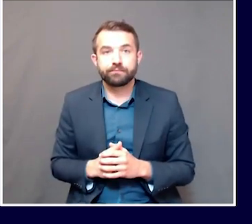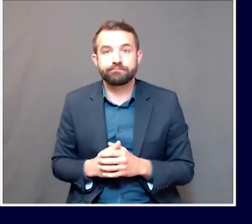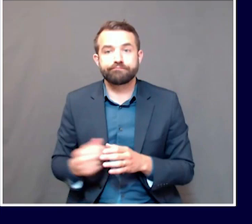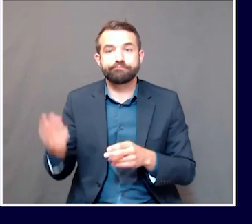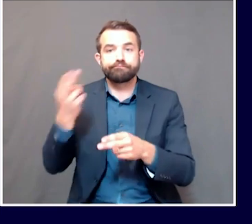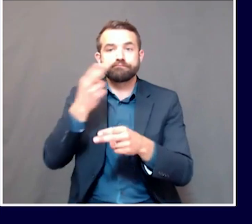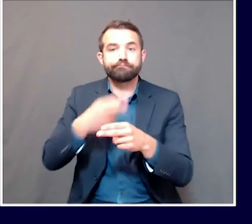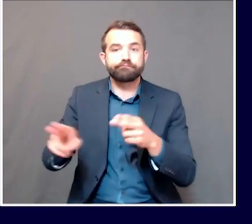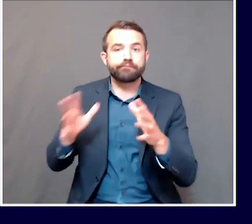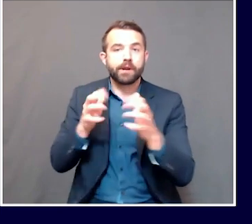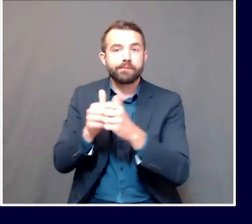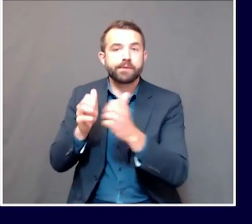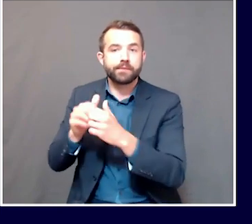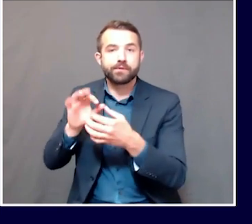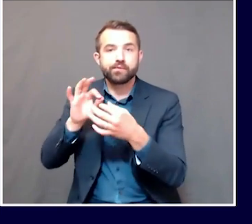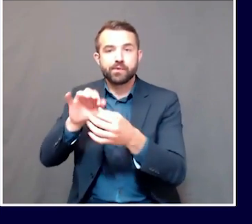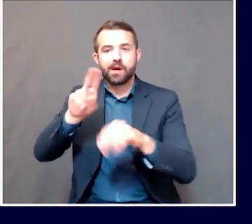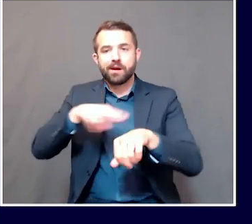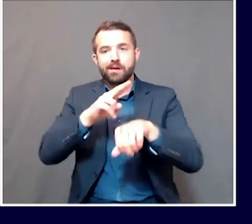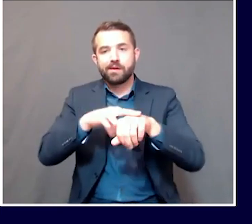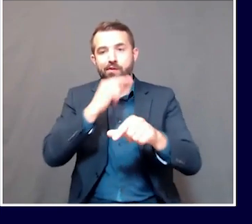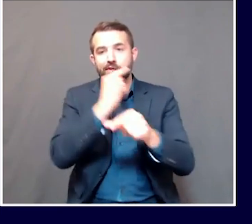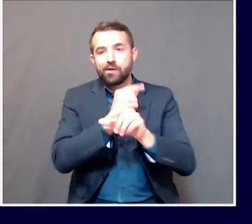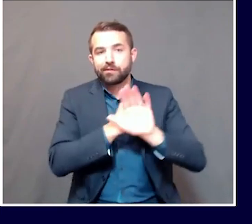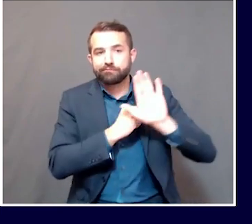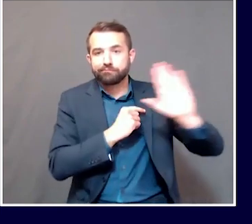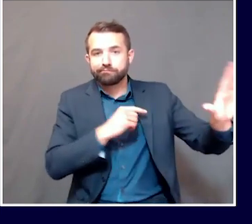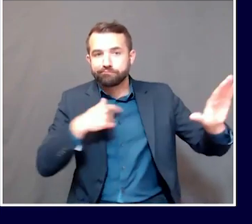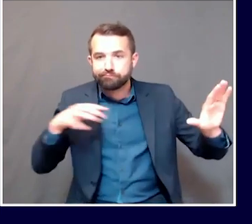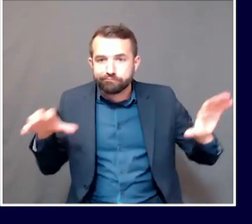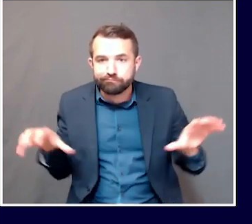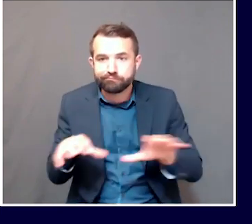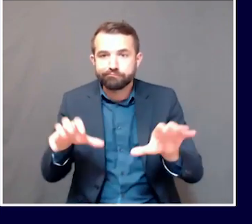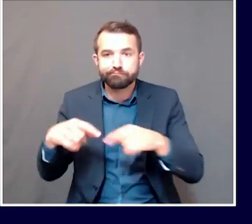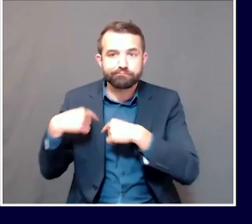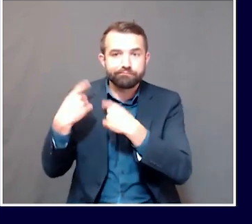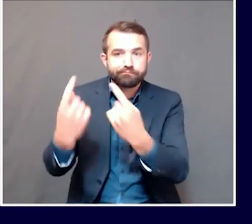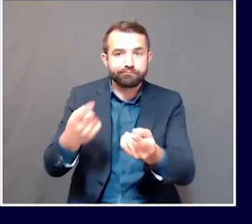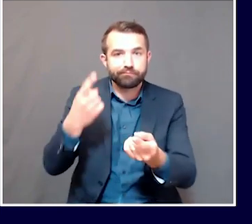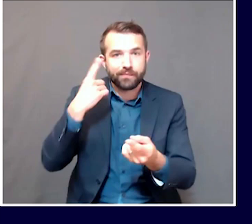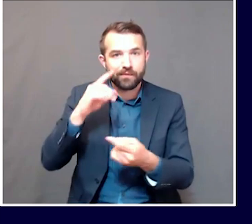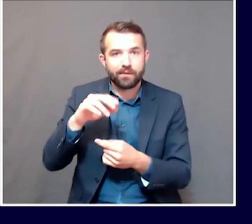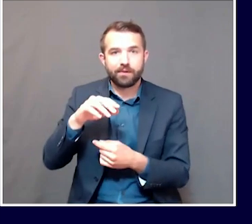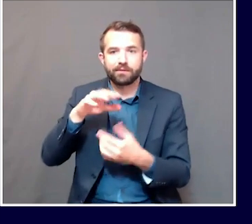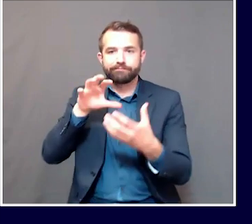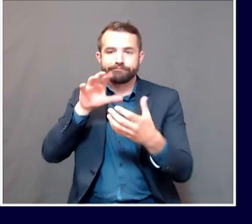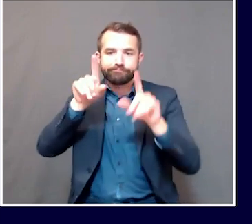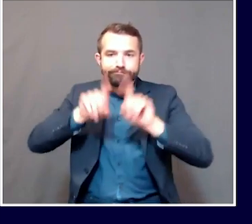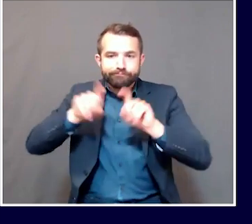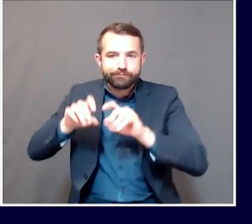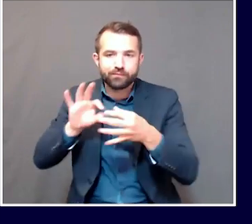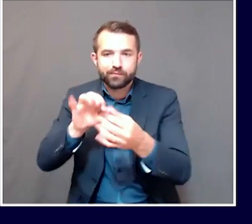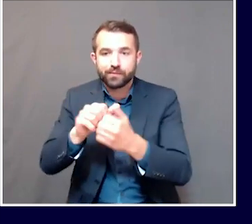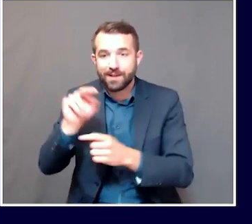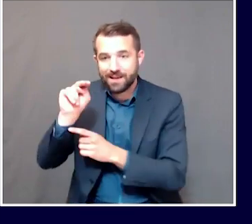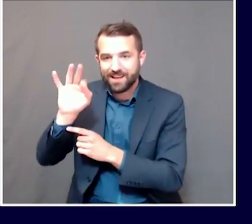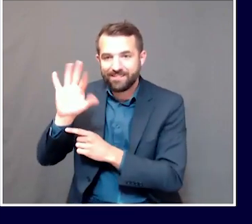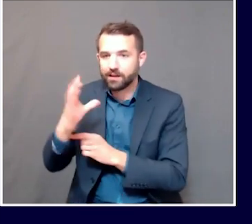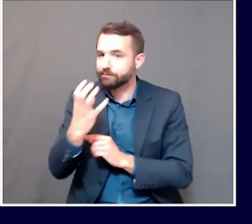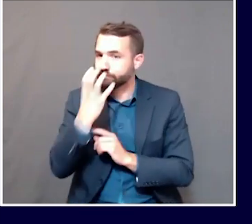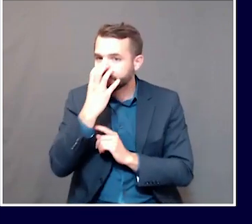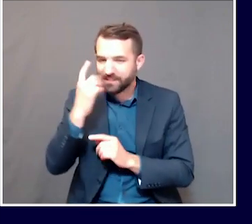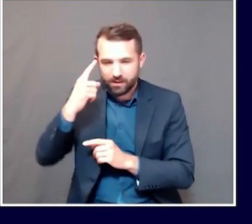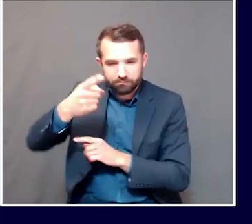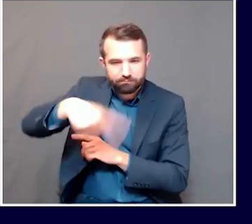colleagues at the National Guard are undertaking to provide fit testing for healthcare workers across the state. Just